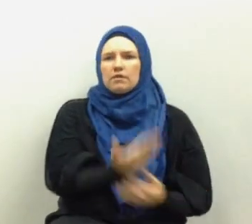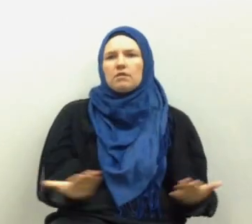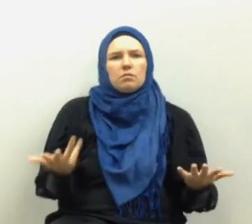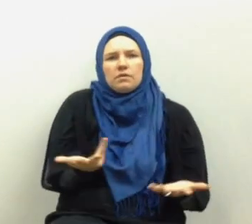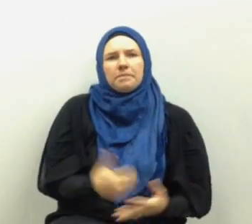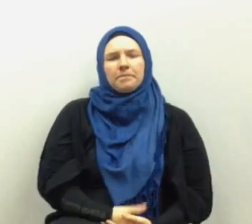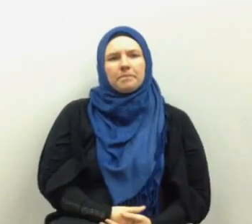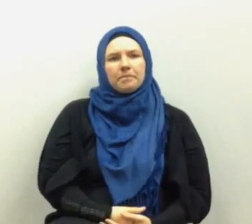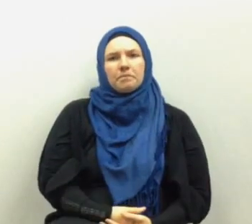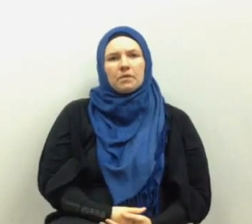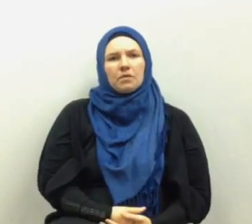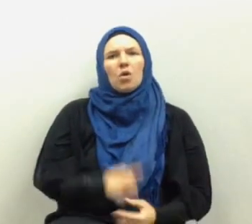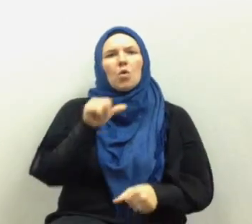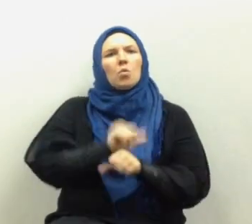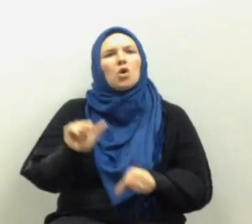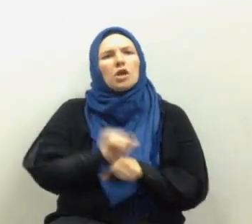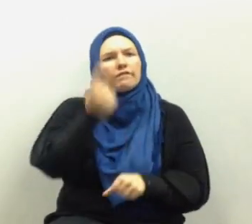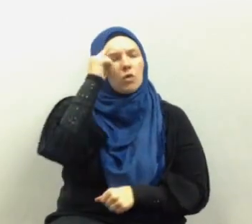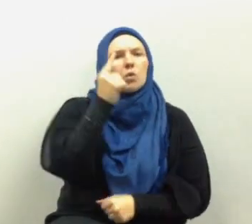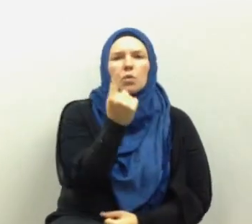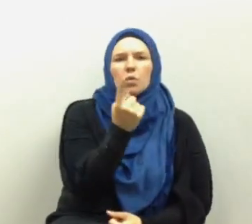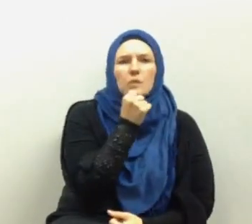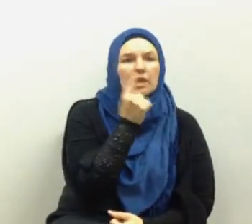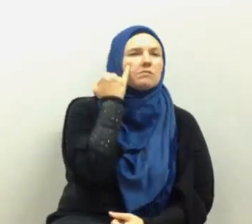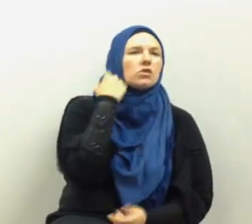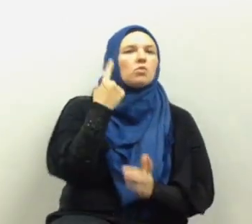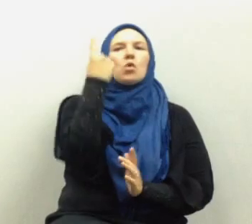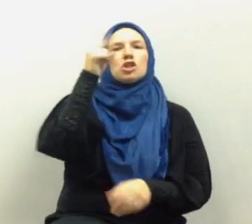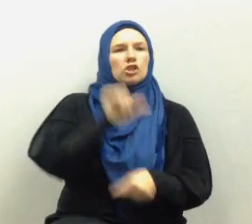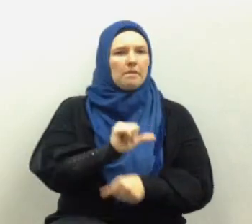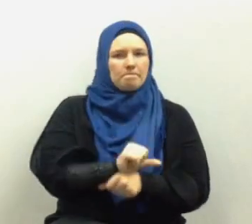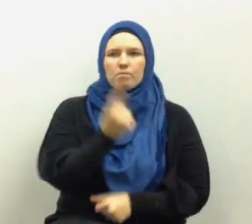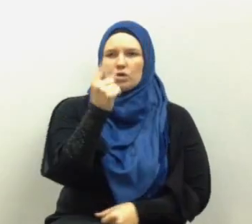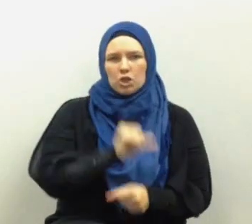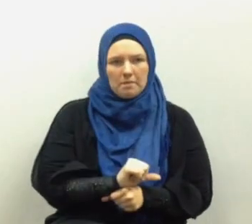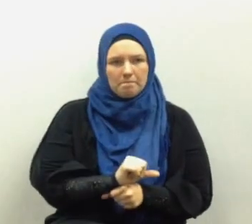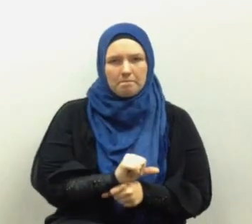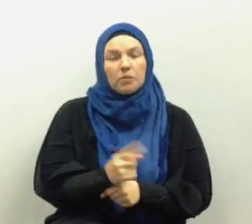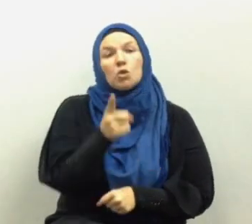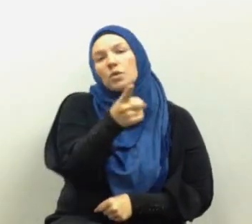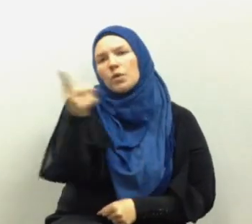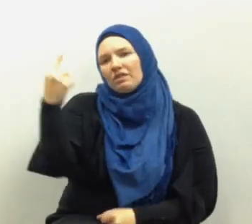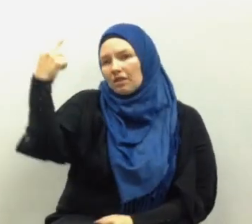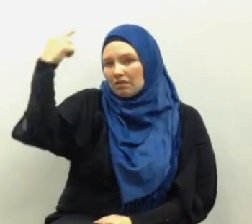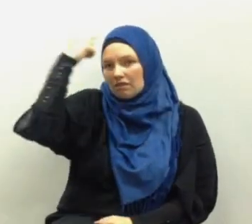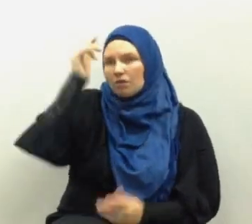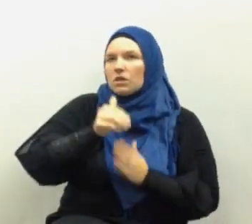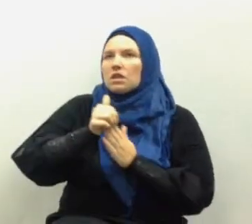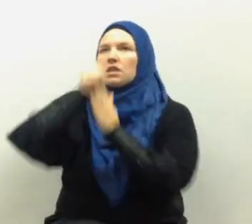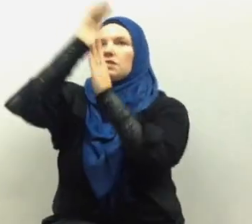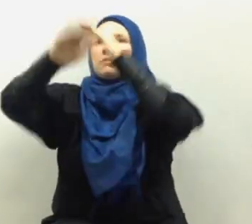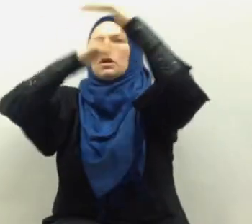what would it be working for whom if you have one job that you think